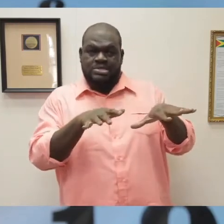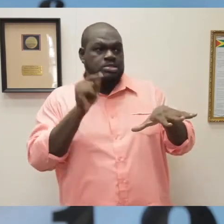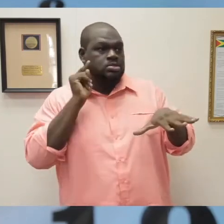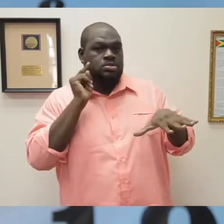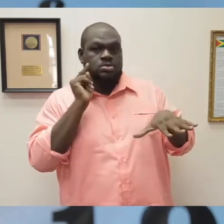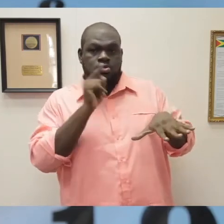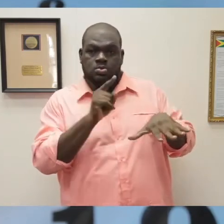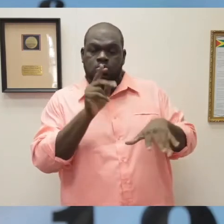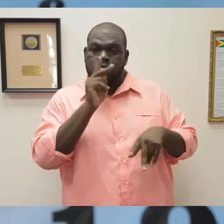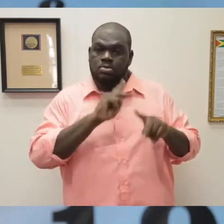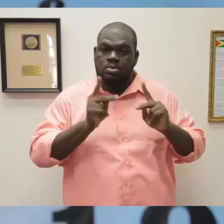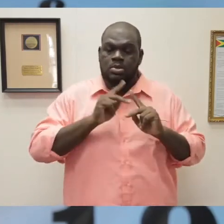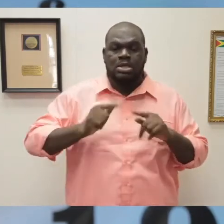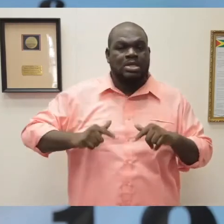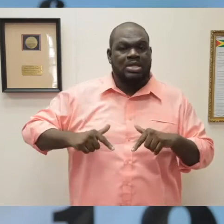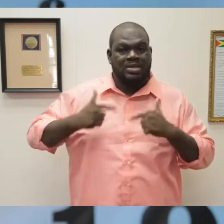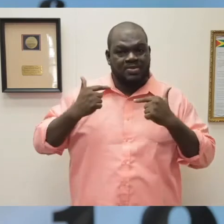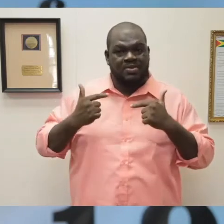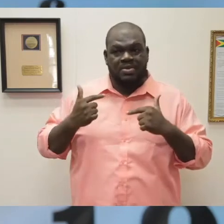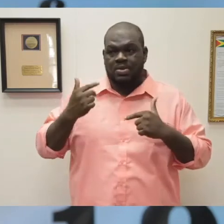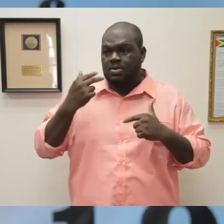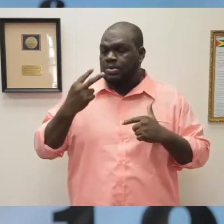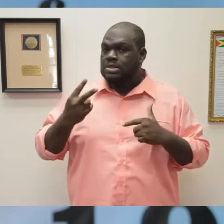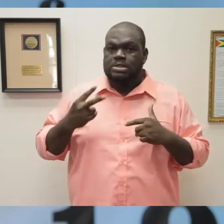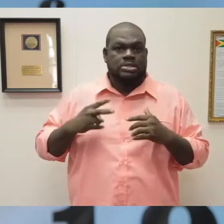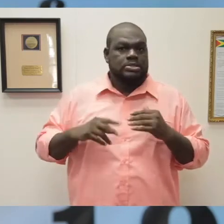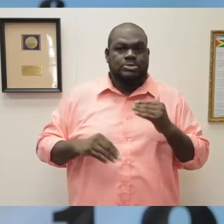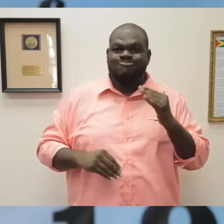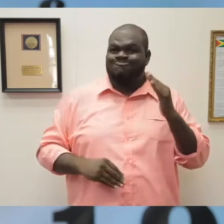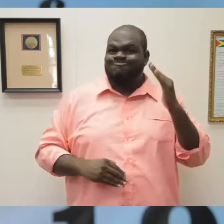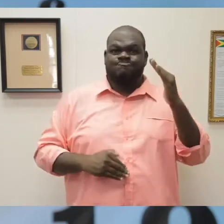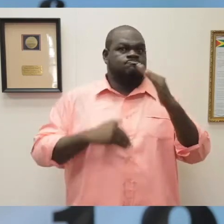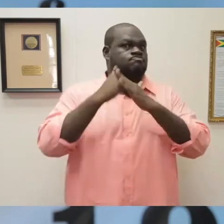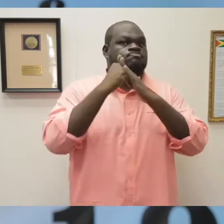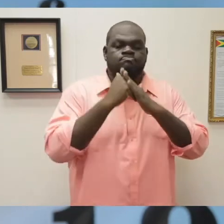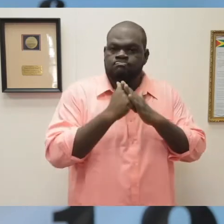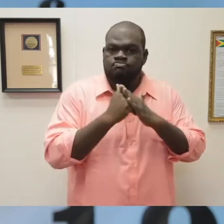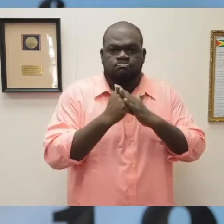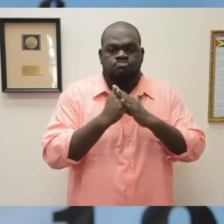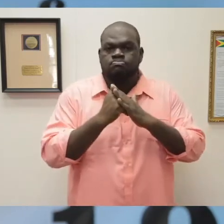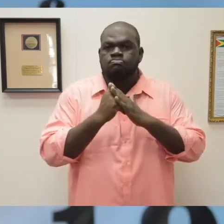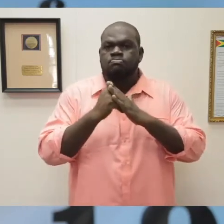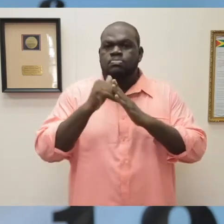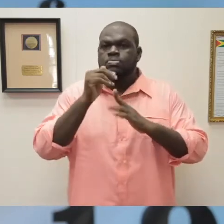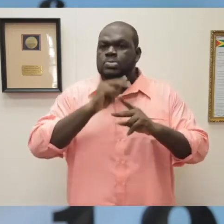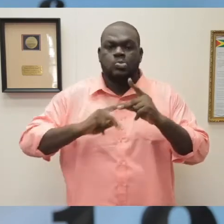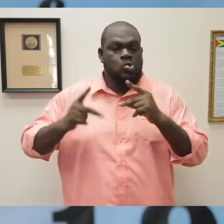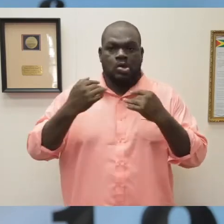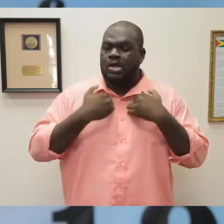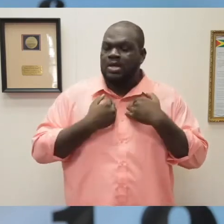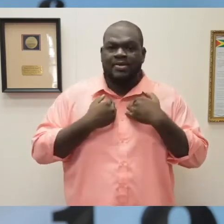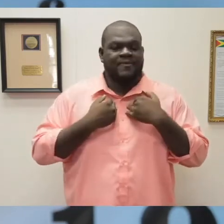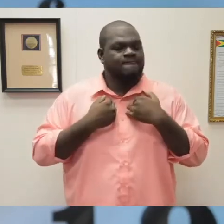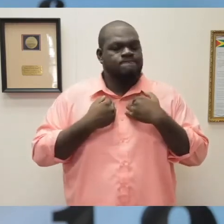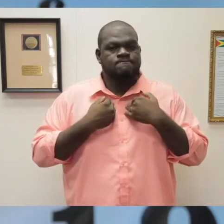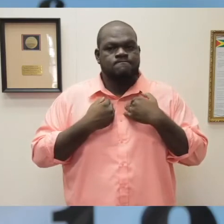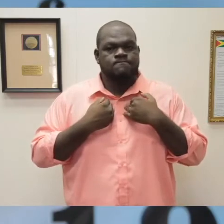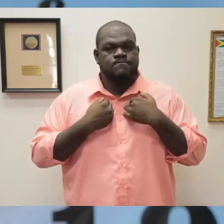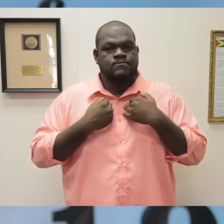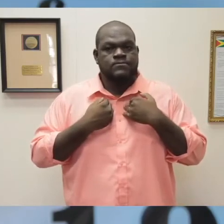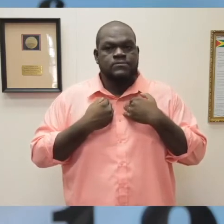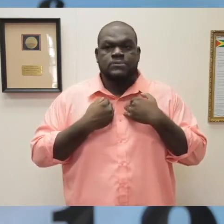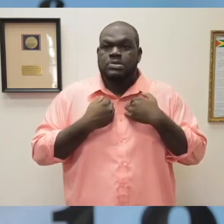area, wish to see an alarming spike in the number of positive cases, and even deaths,